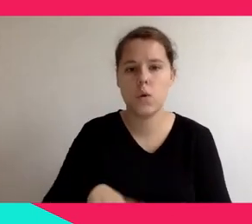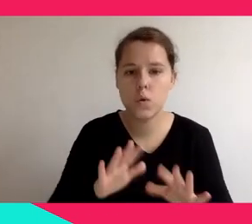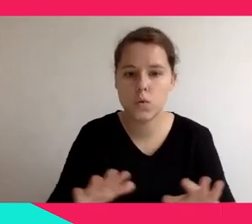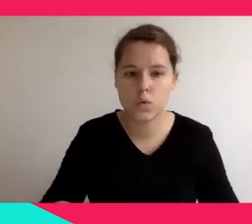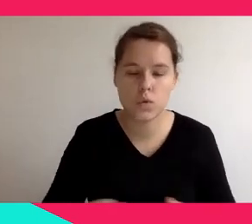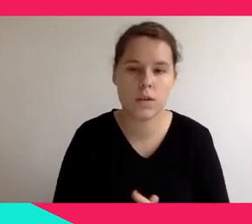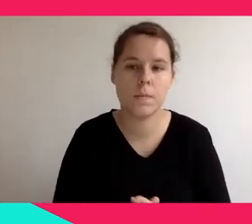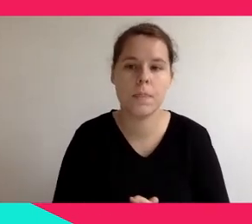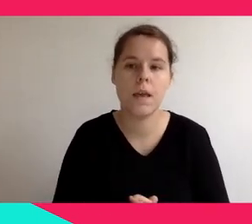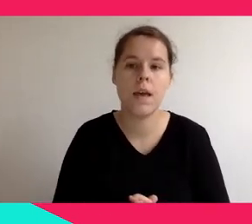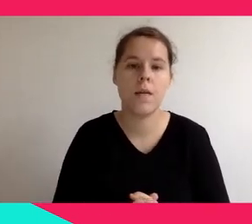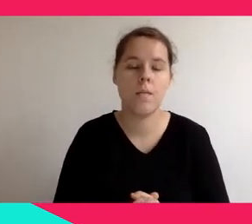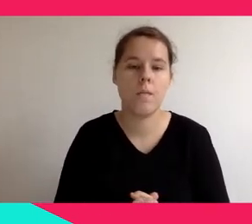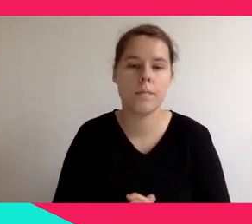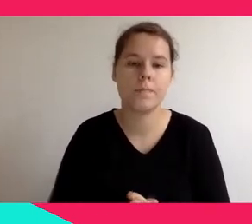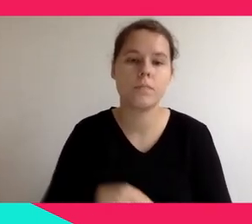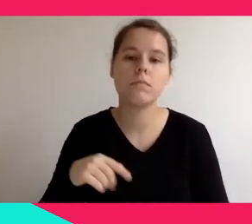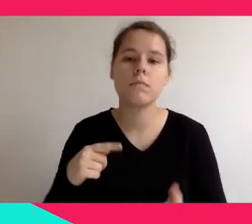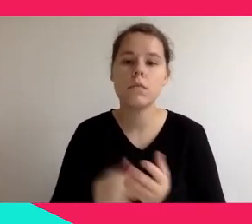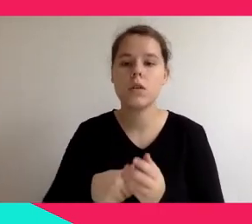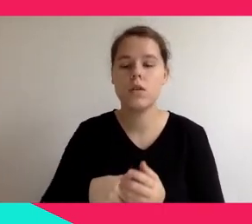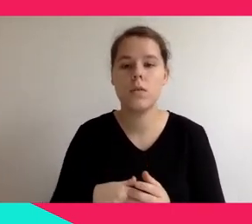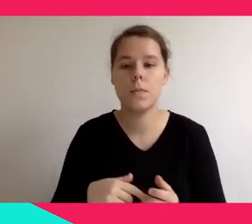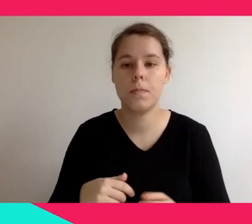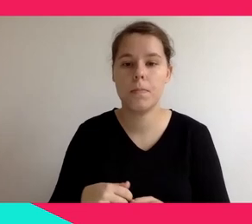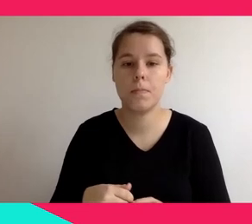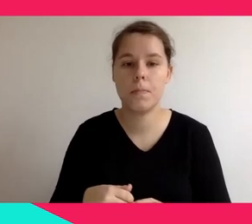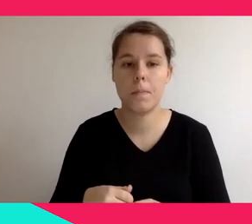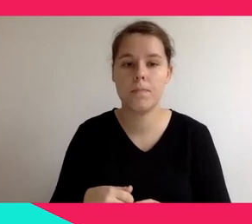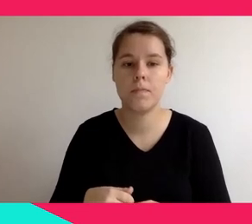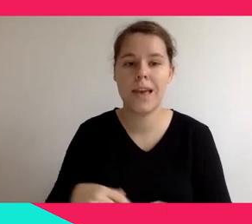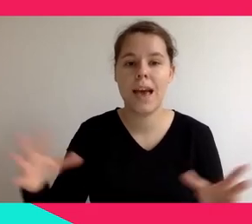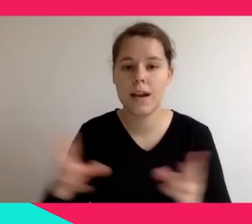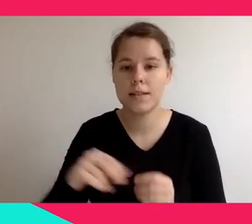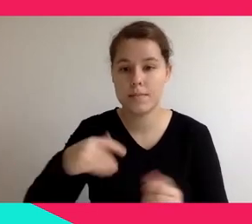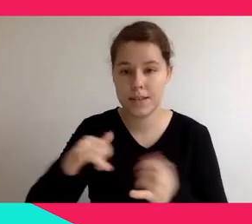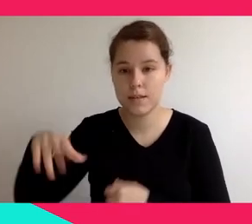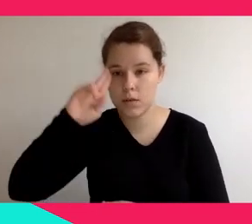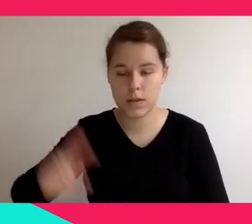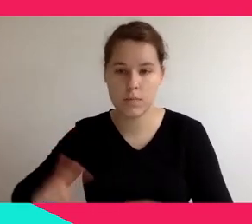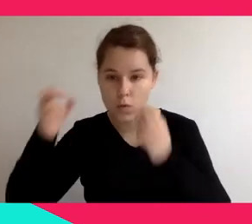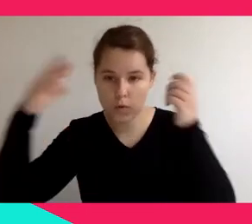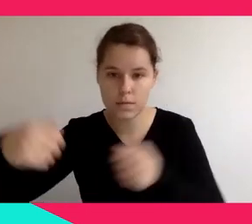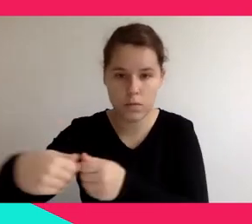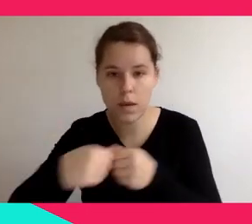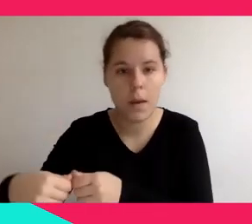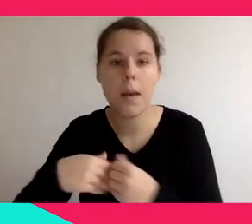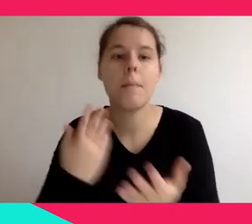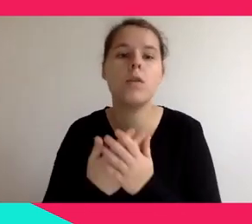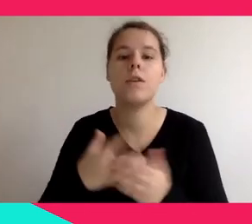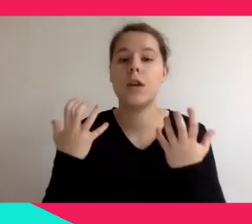this new format, the immersive expeditions, and also to co-produce new immersive expeditions.